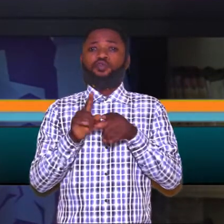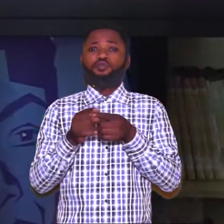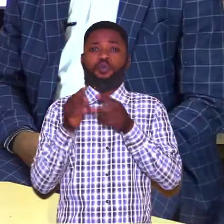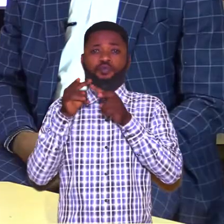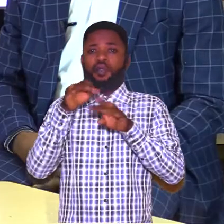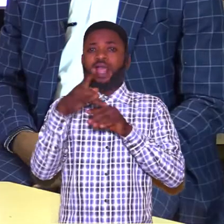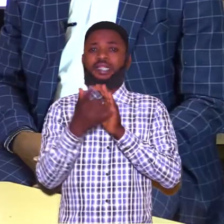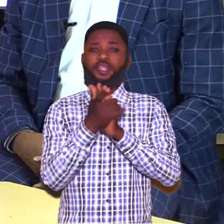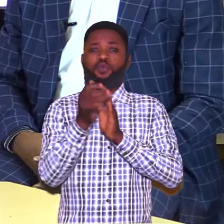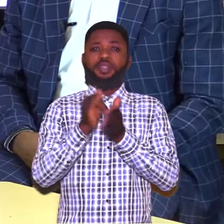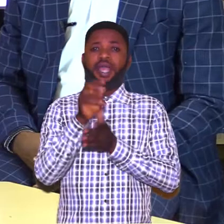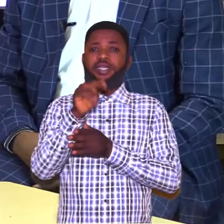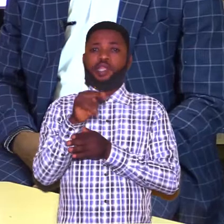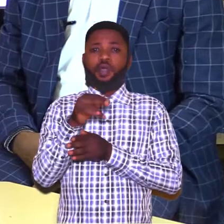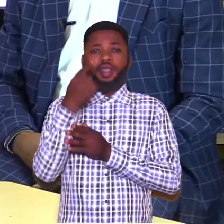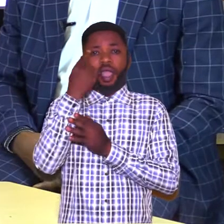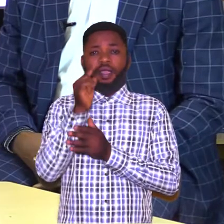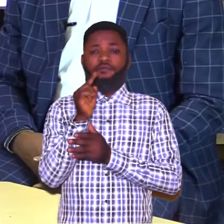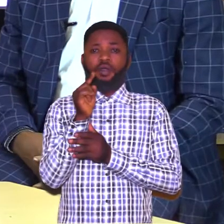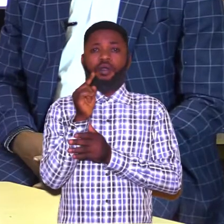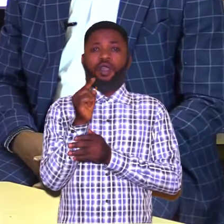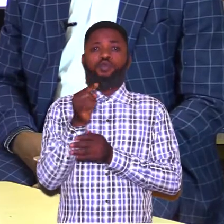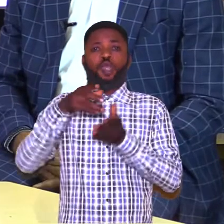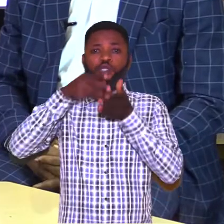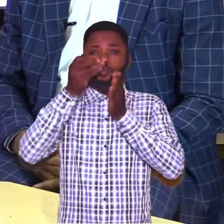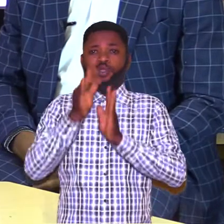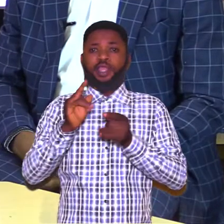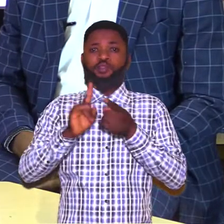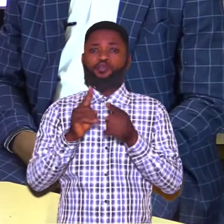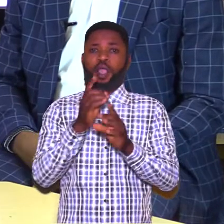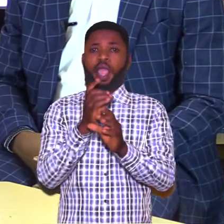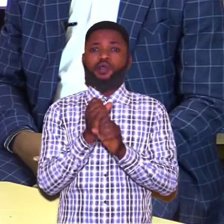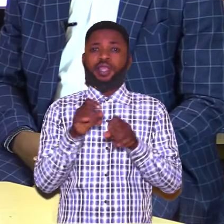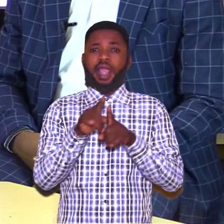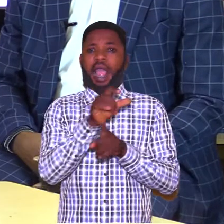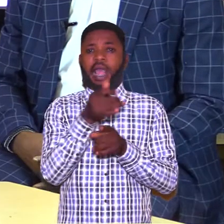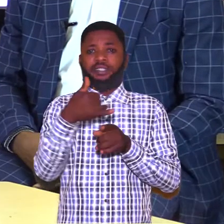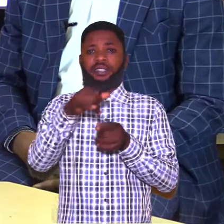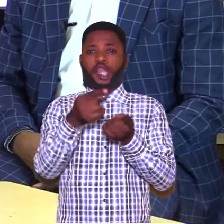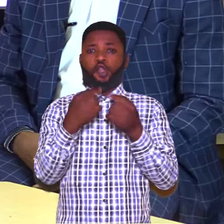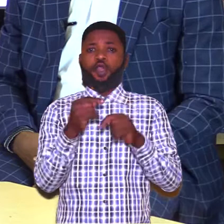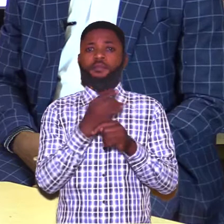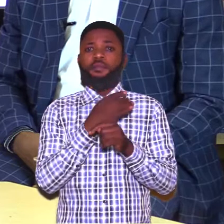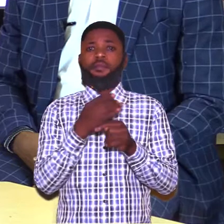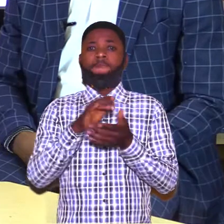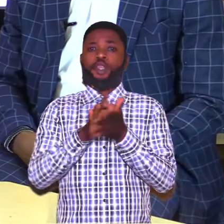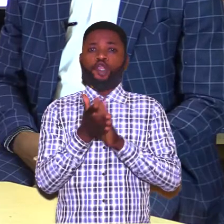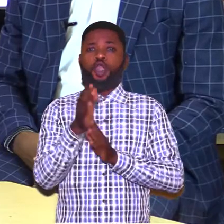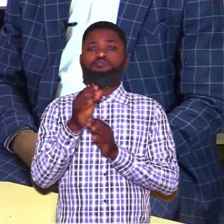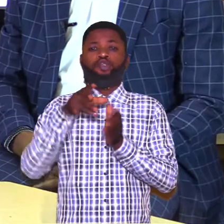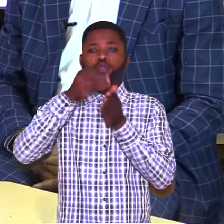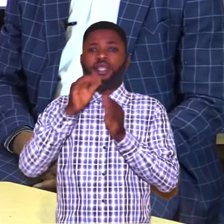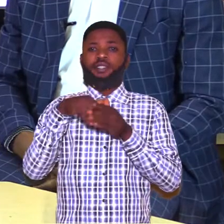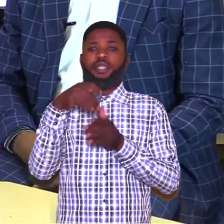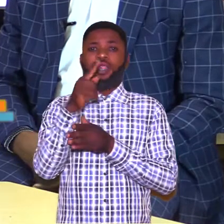to look at the skills that are required for students to acquire as they come and become students